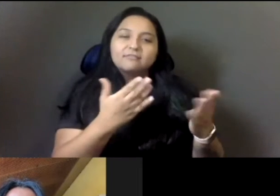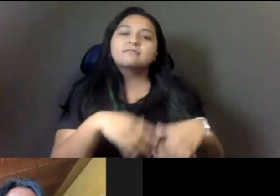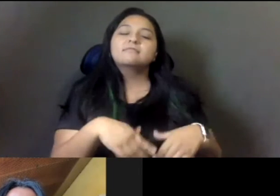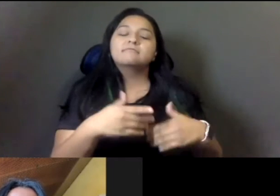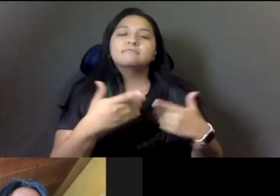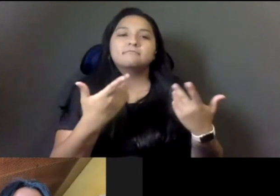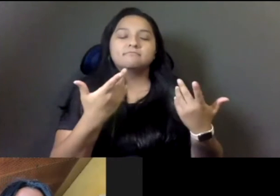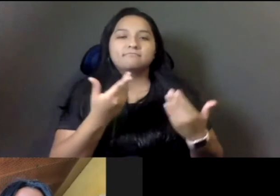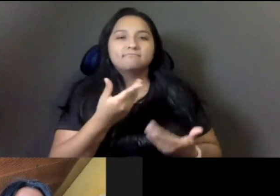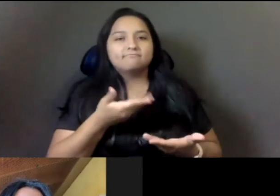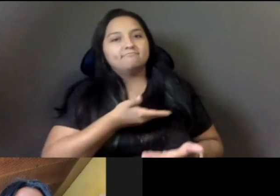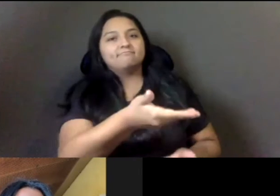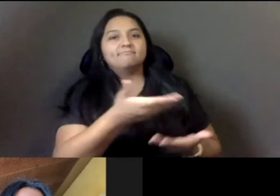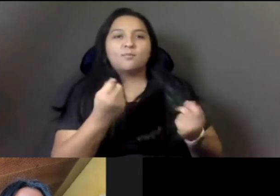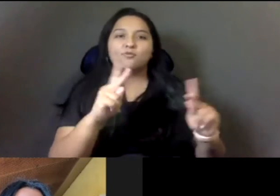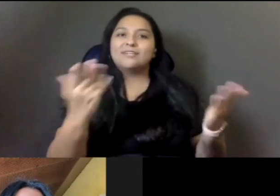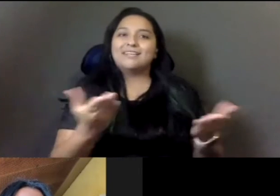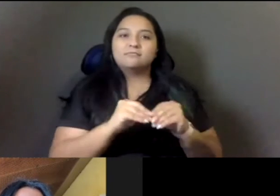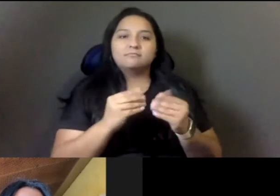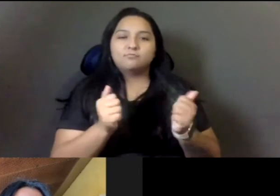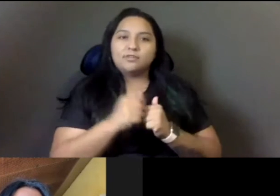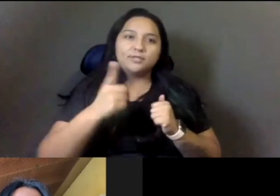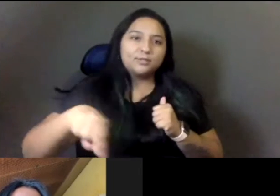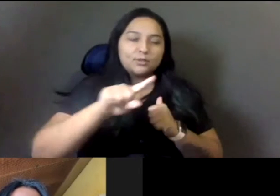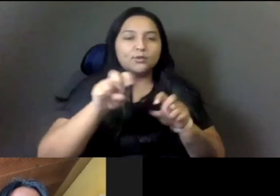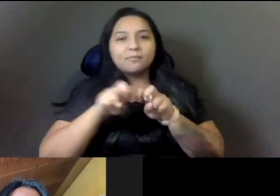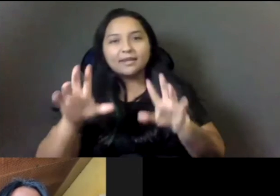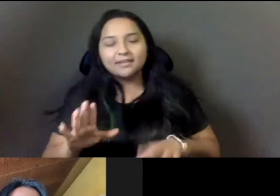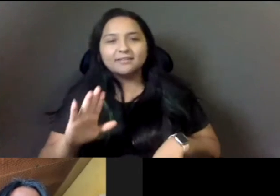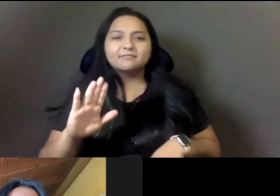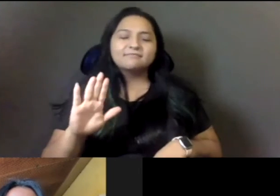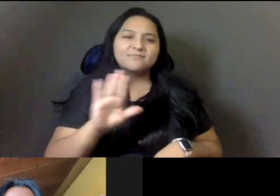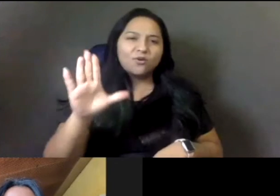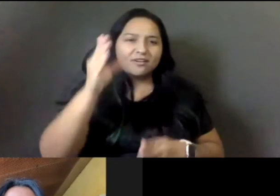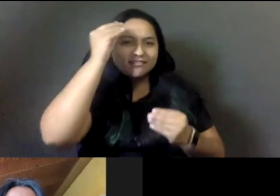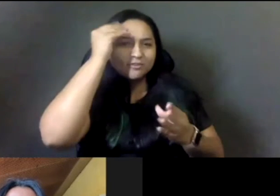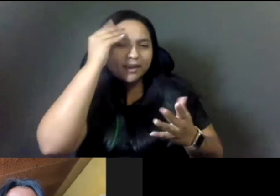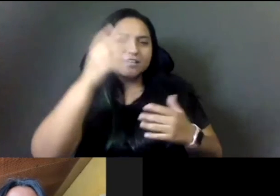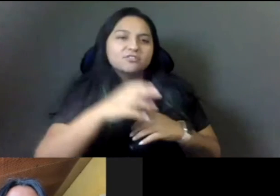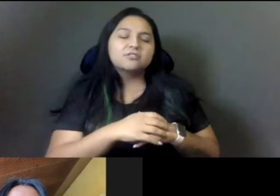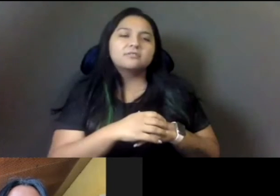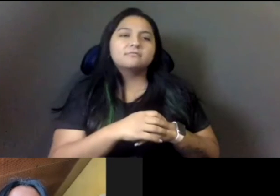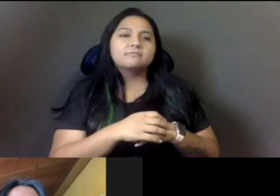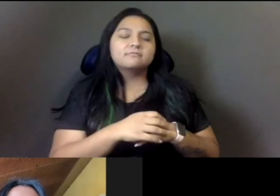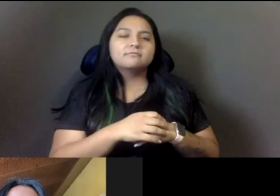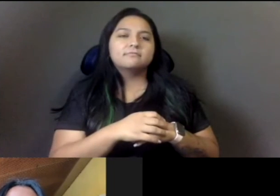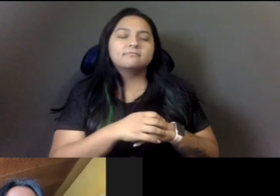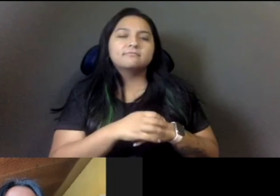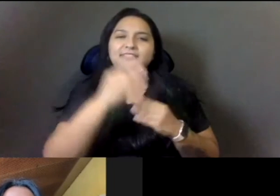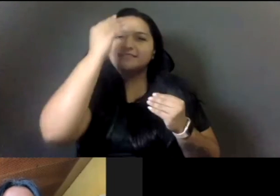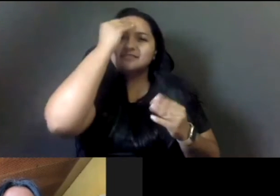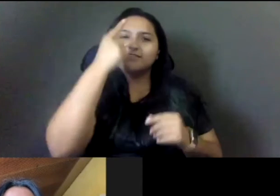for all of the panelists right now. And for the information, I think, uh, uh, information from data for social good, I think it's so critical for